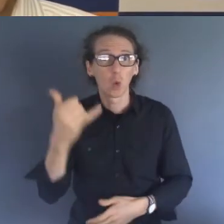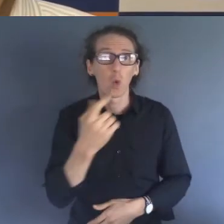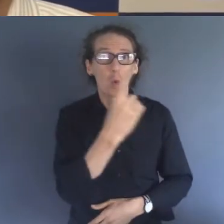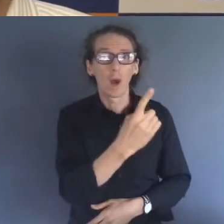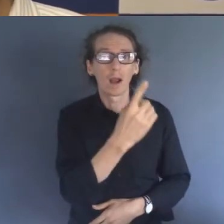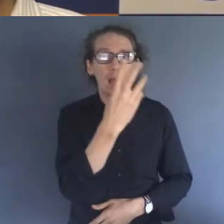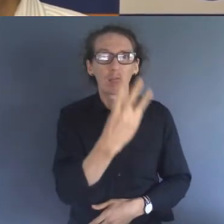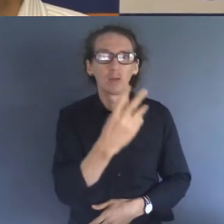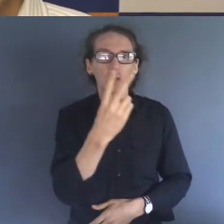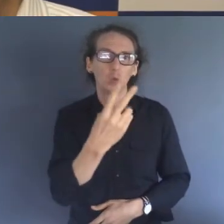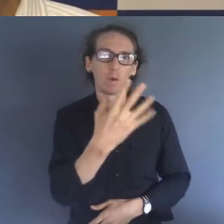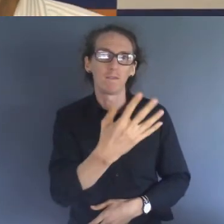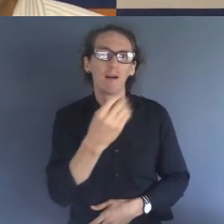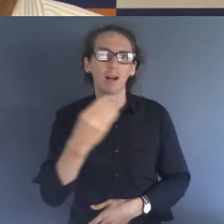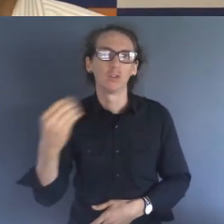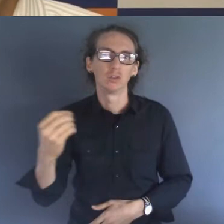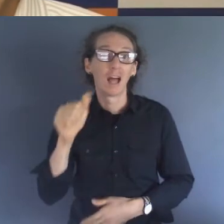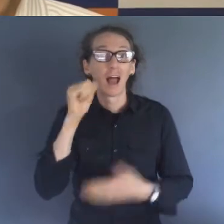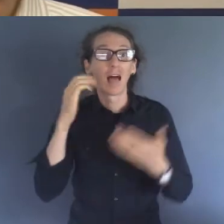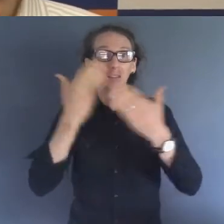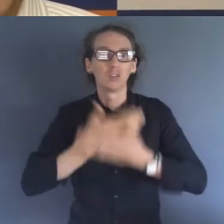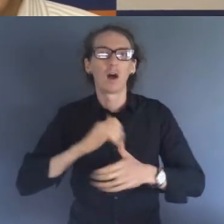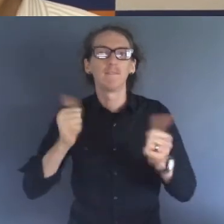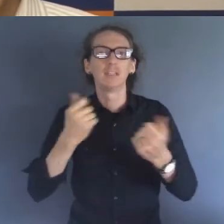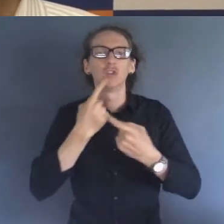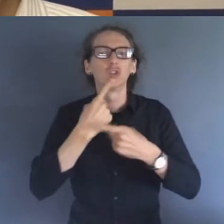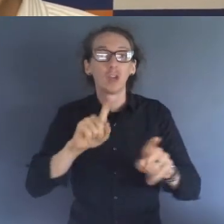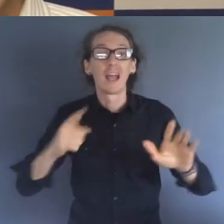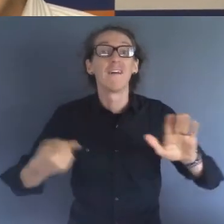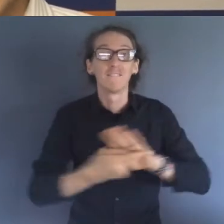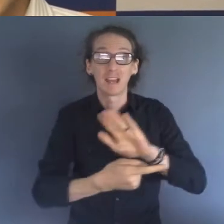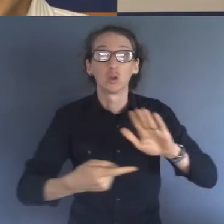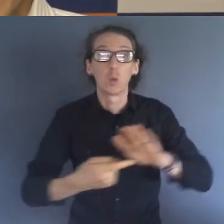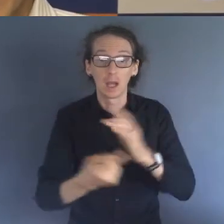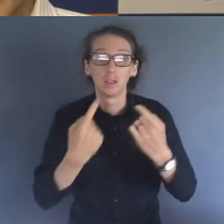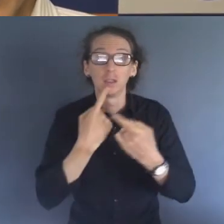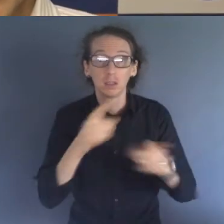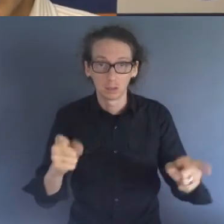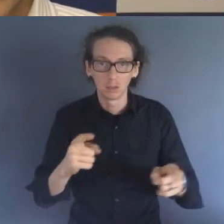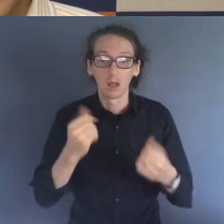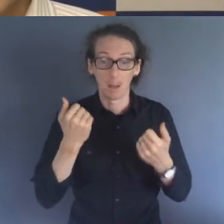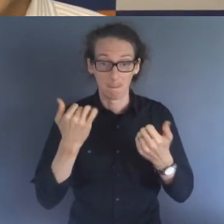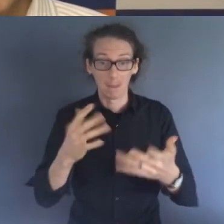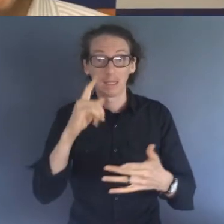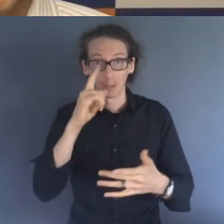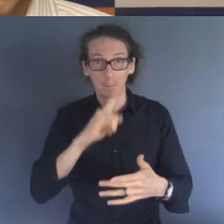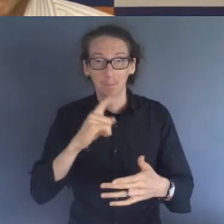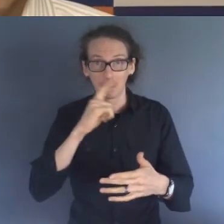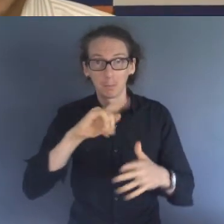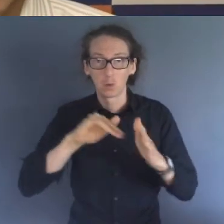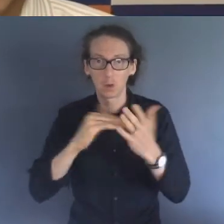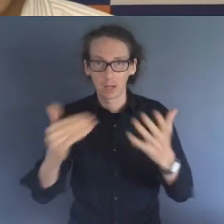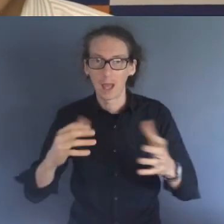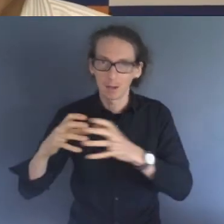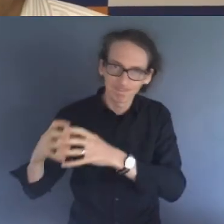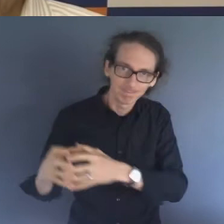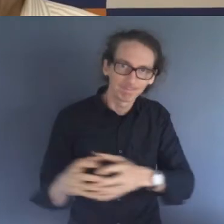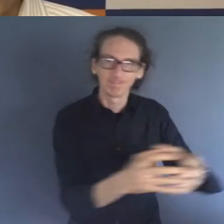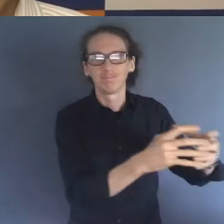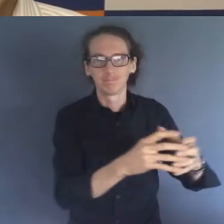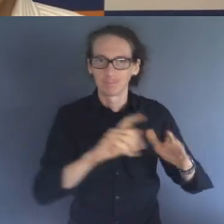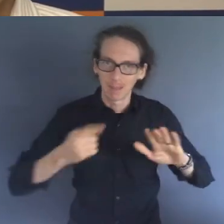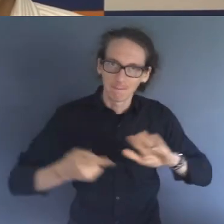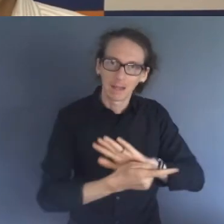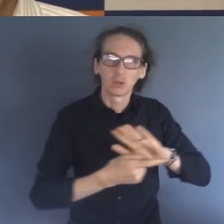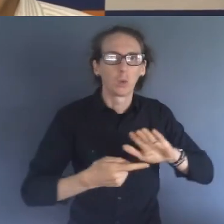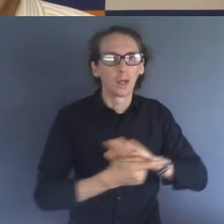all was good last night, a lot of people have left north and south Lismore and the Lismore CBD and so the important thing is to stay out of flood water is the only